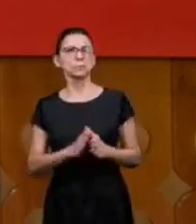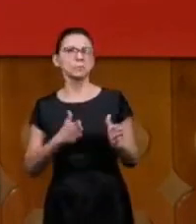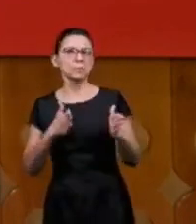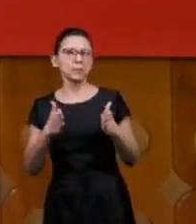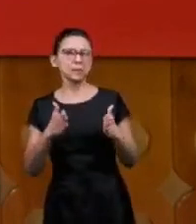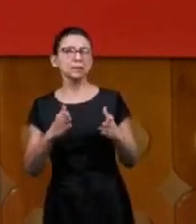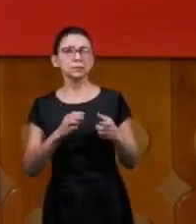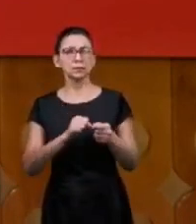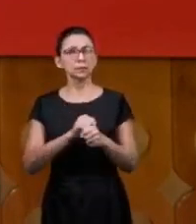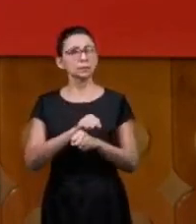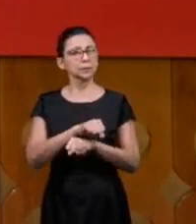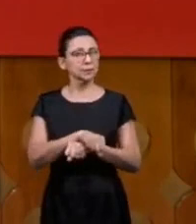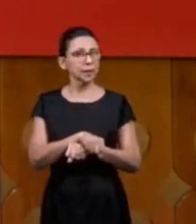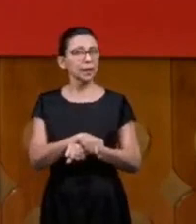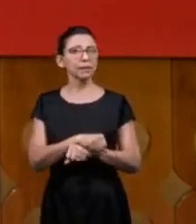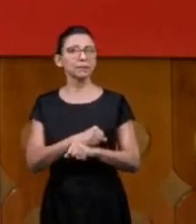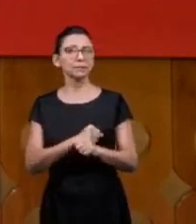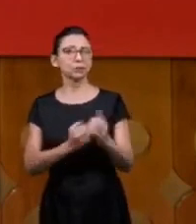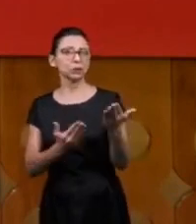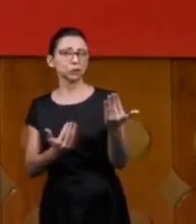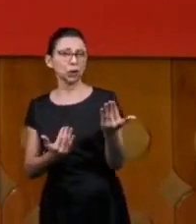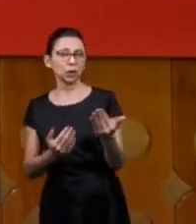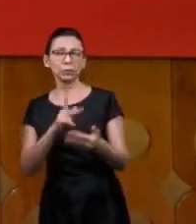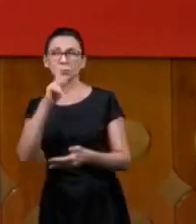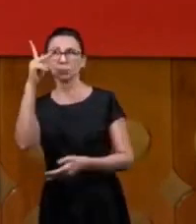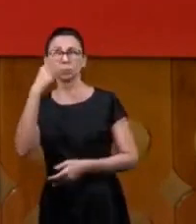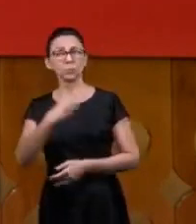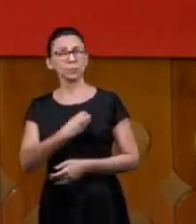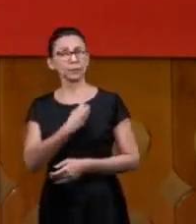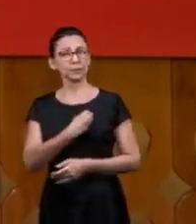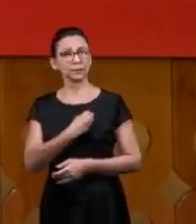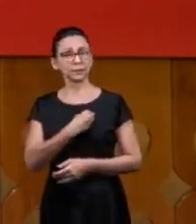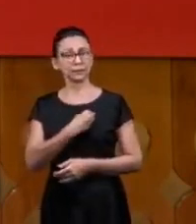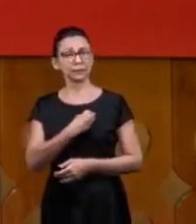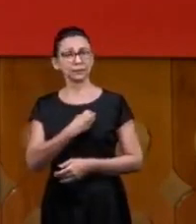for this period for your presence in this place